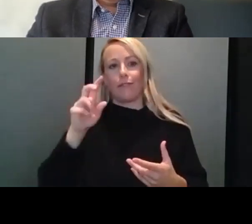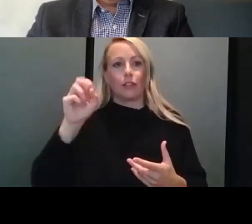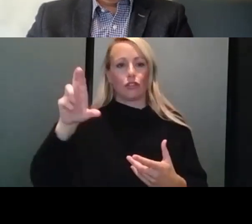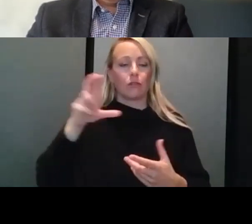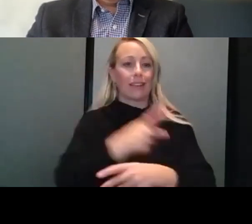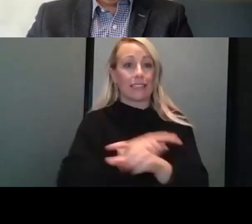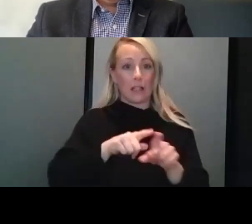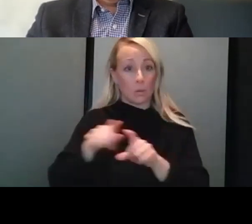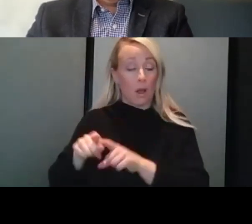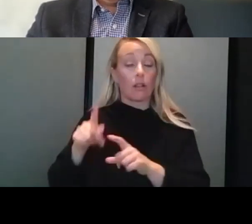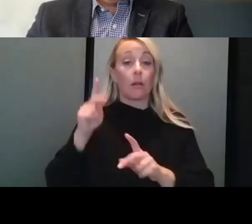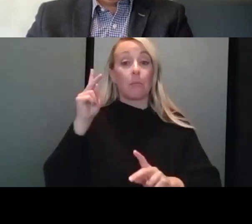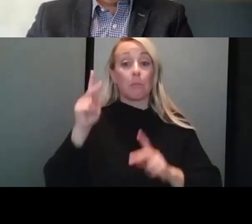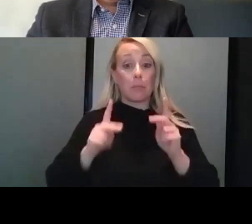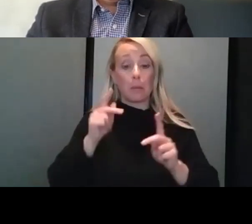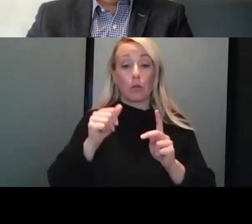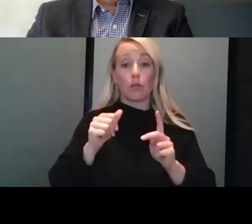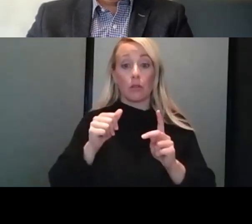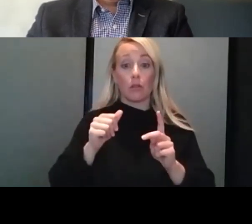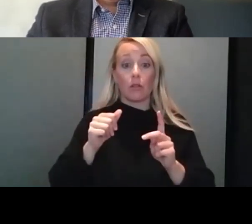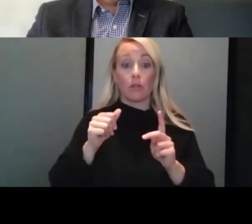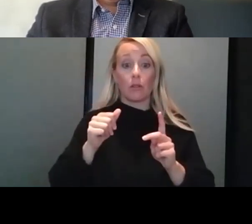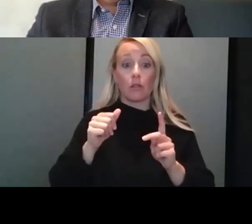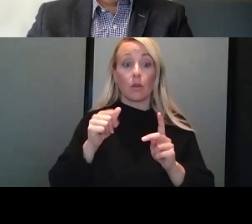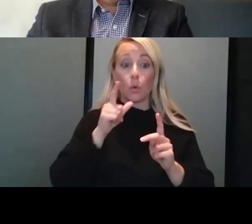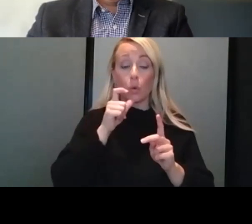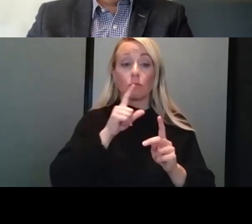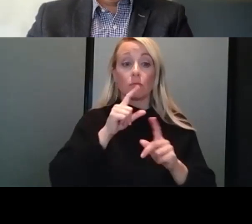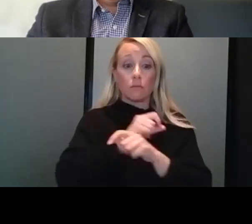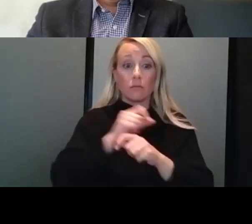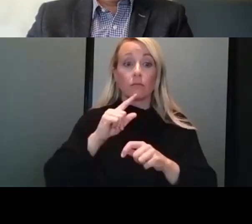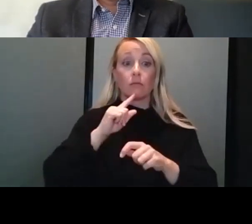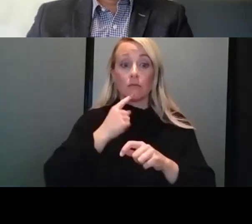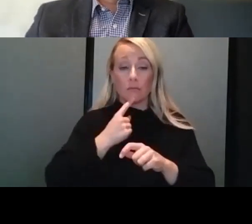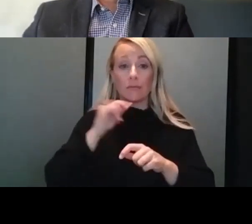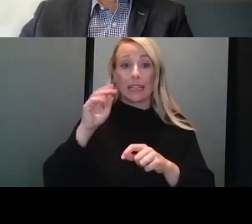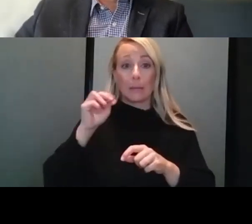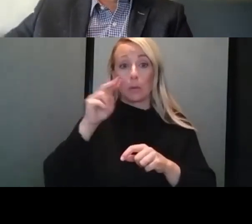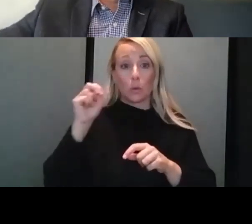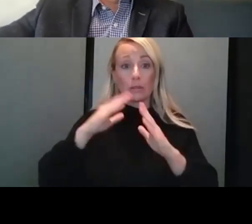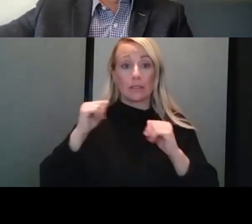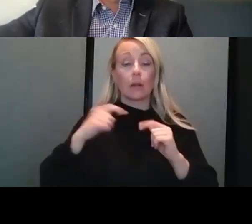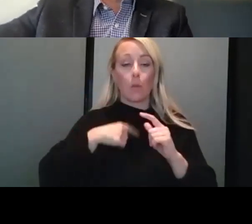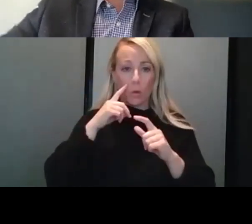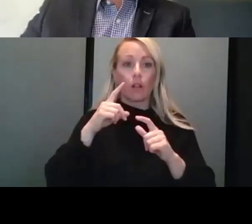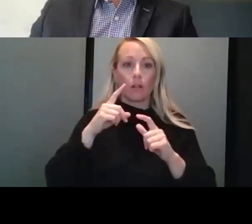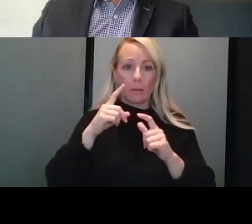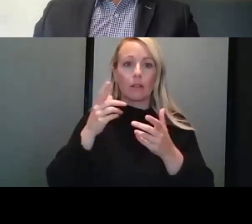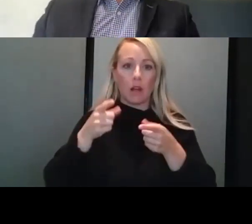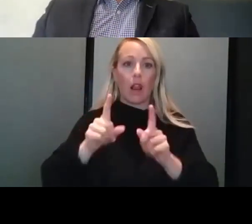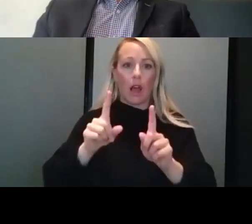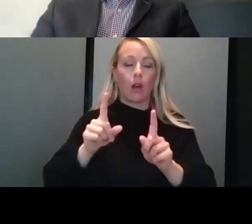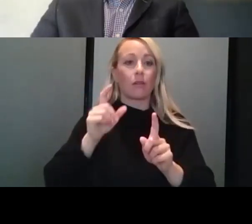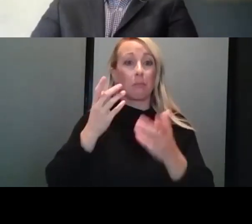the following criteria will be offered that third dose. They have been either receiving active cancer